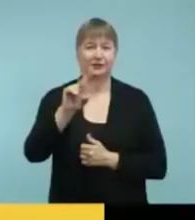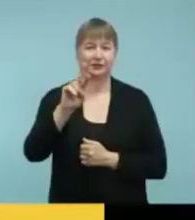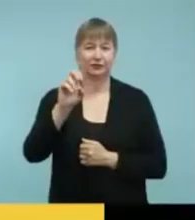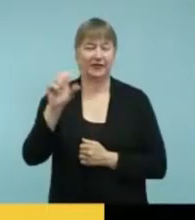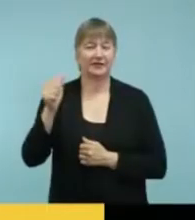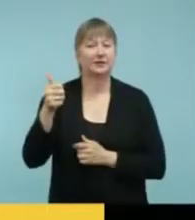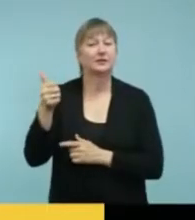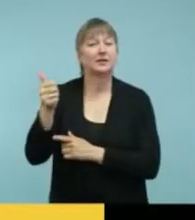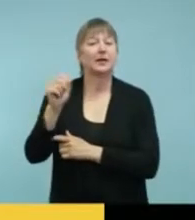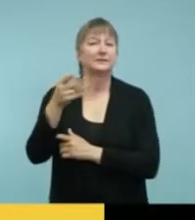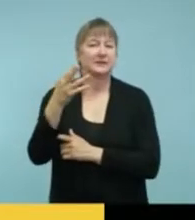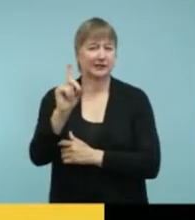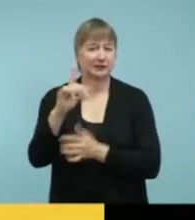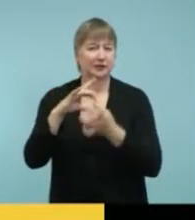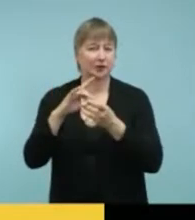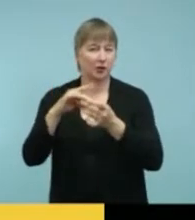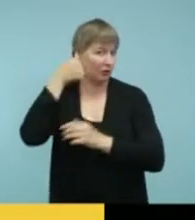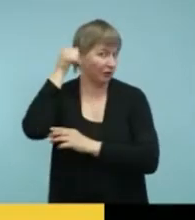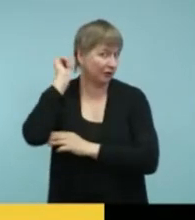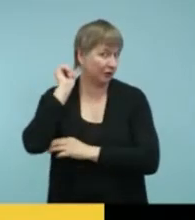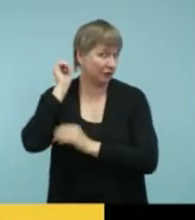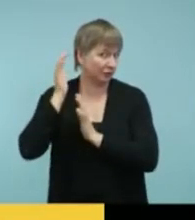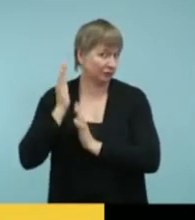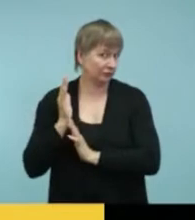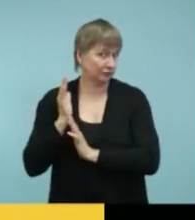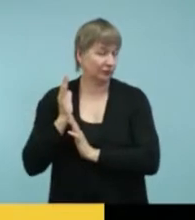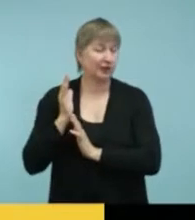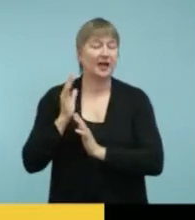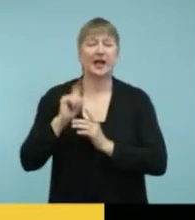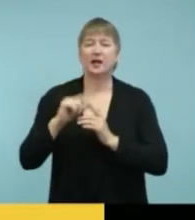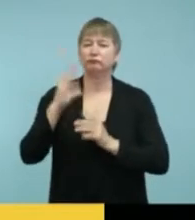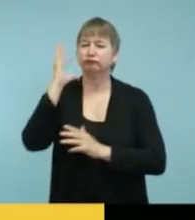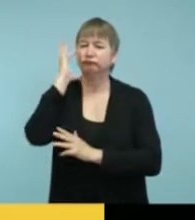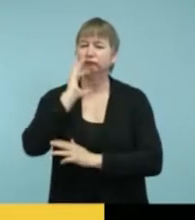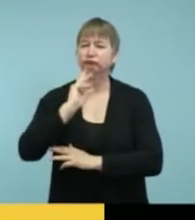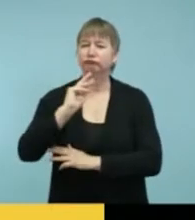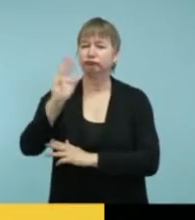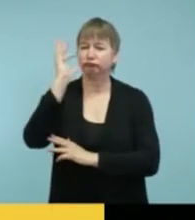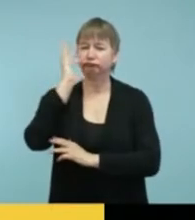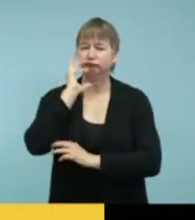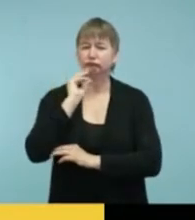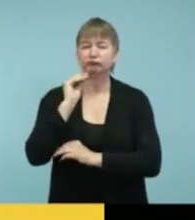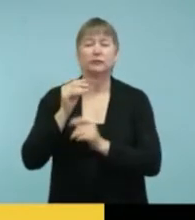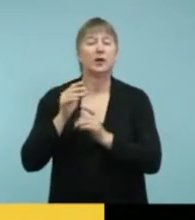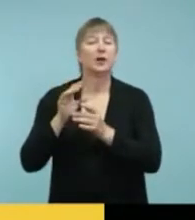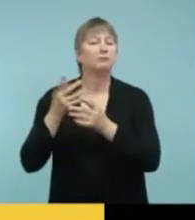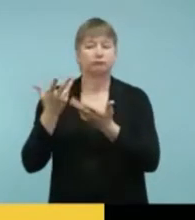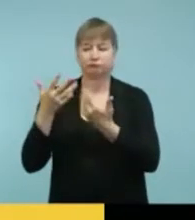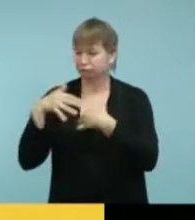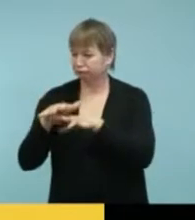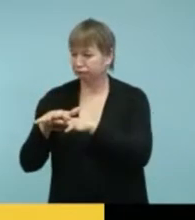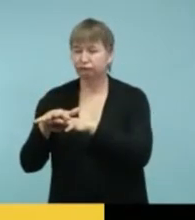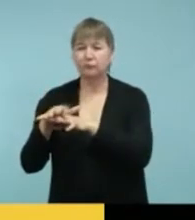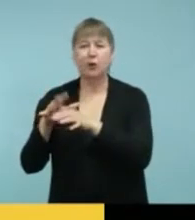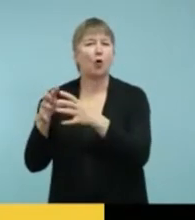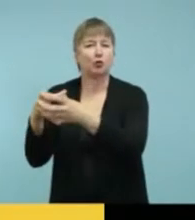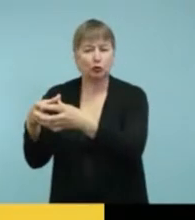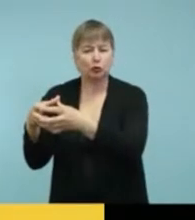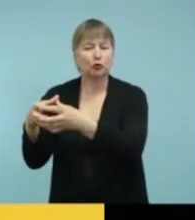She a well experienced educational audiologist in the mainstream and congregated settings.